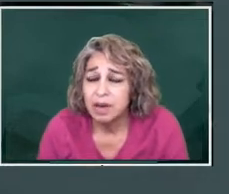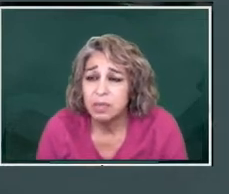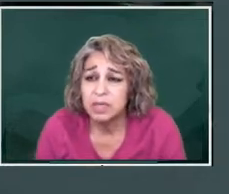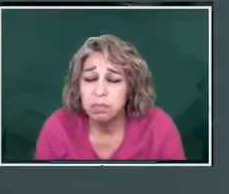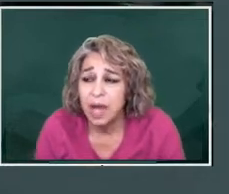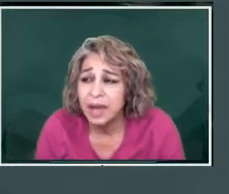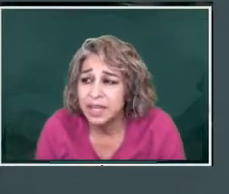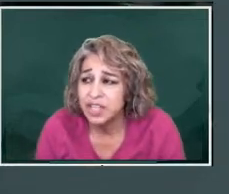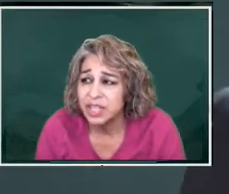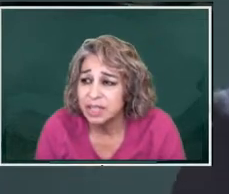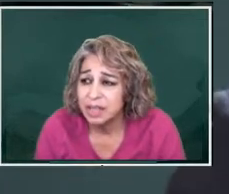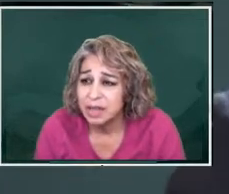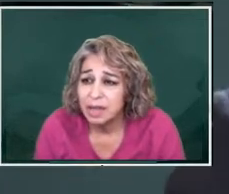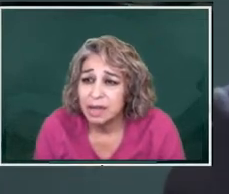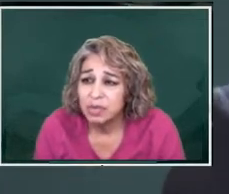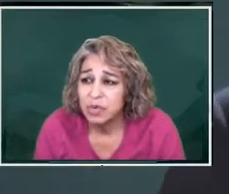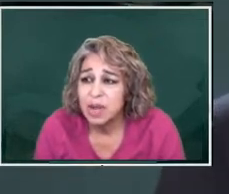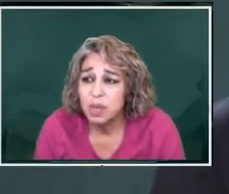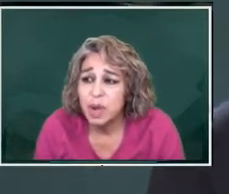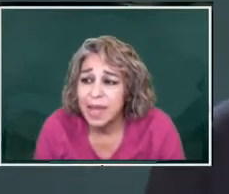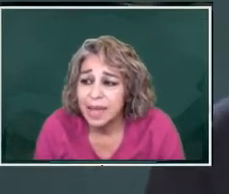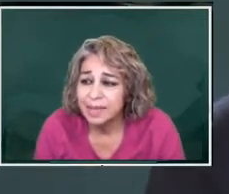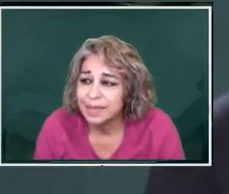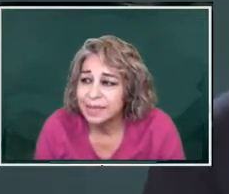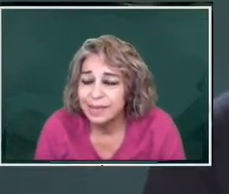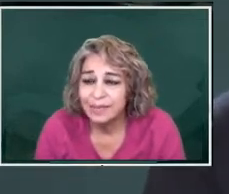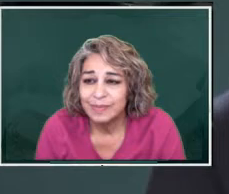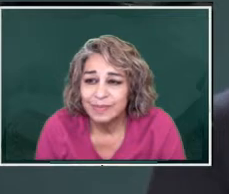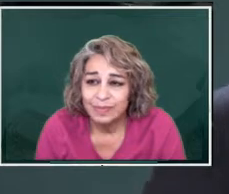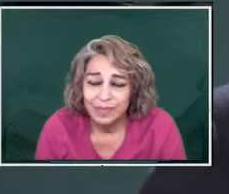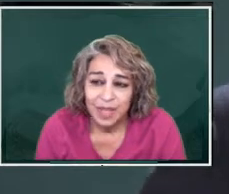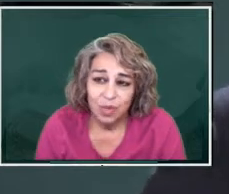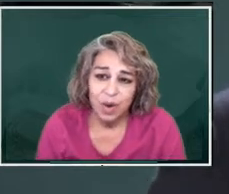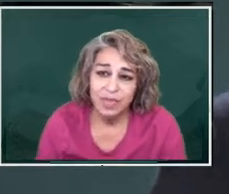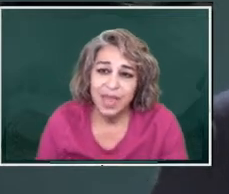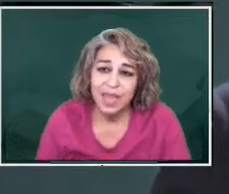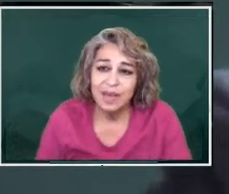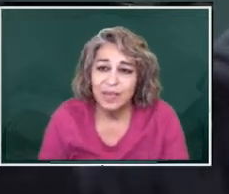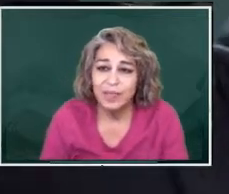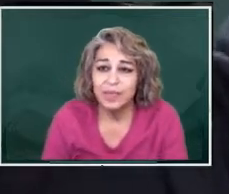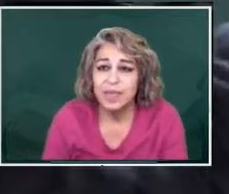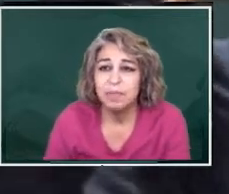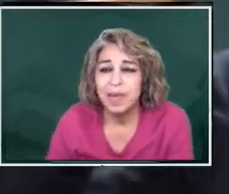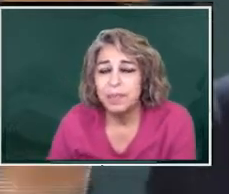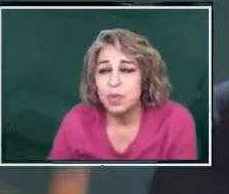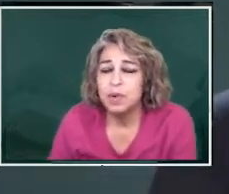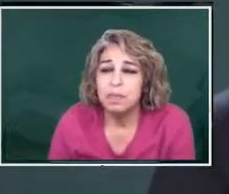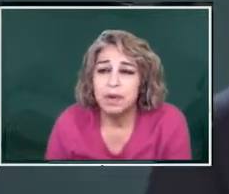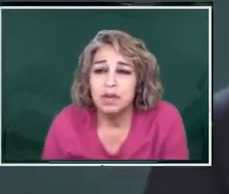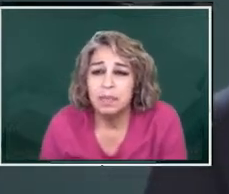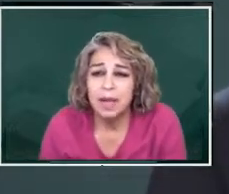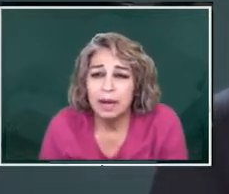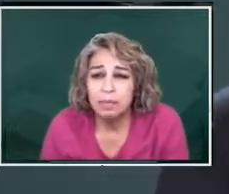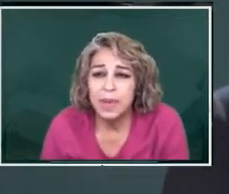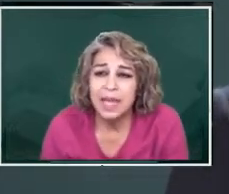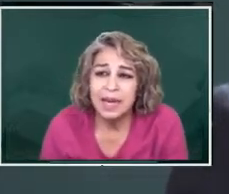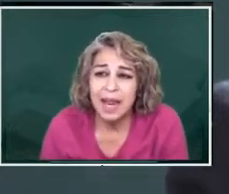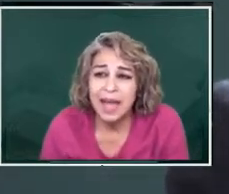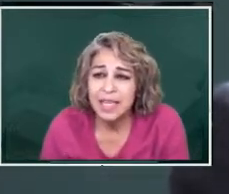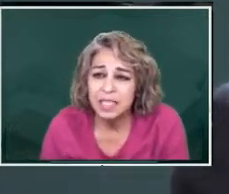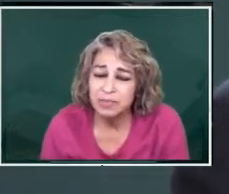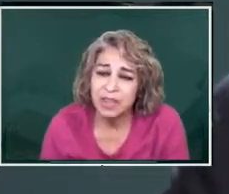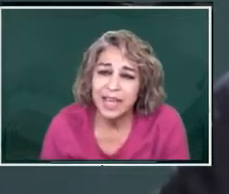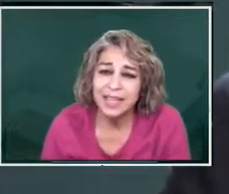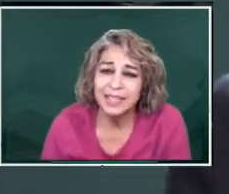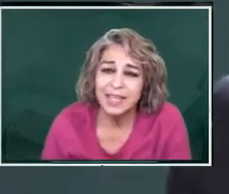there was blockages, three weeks, where they, the people would be in